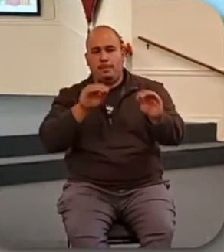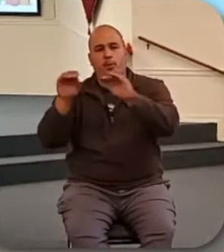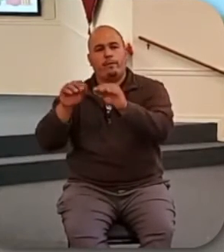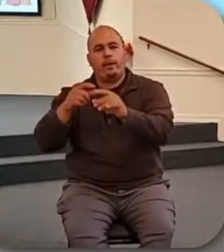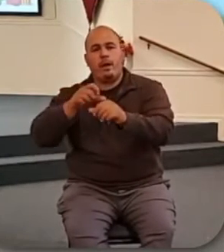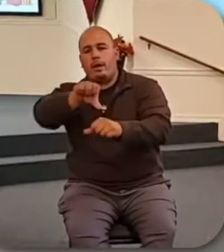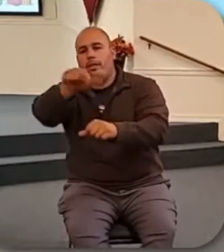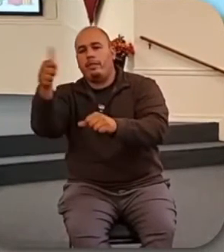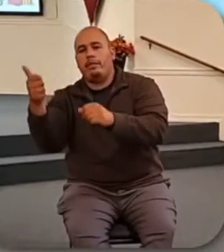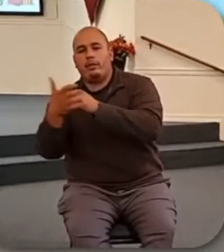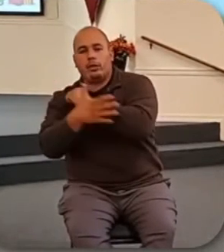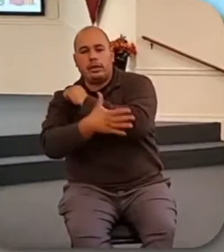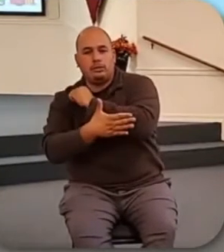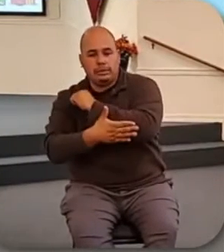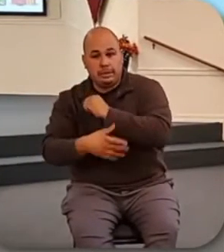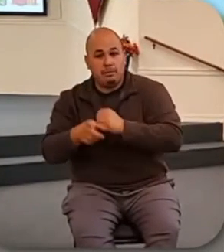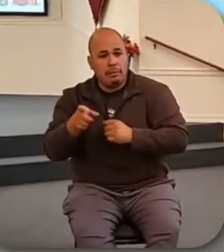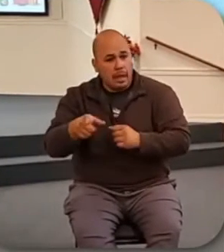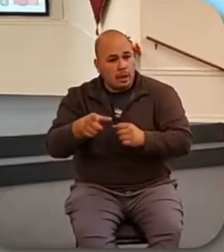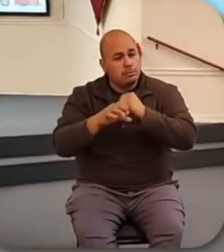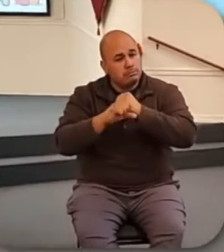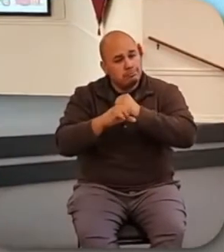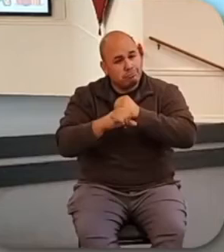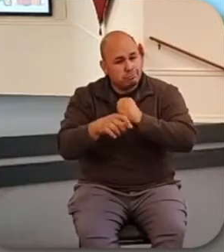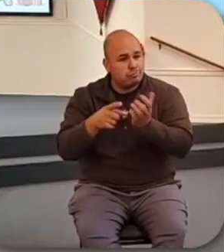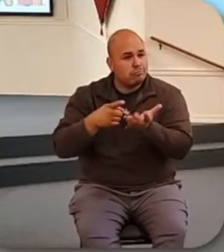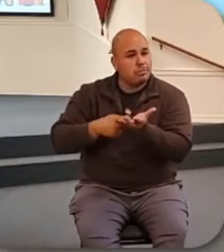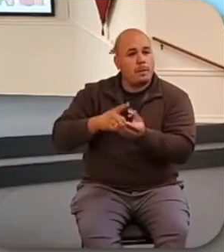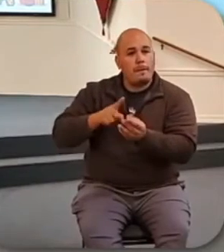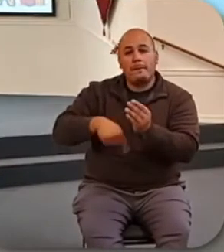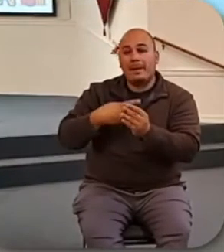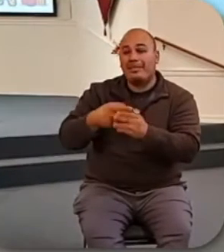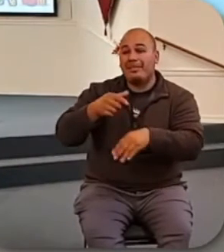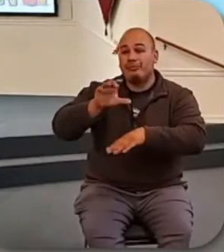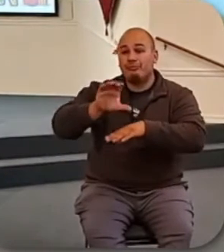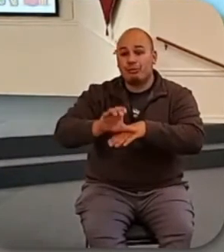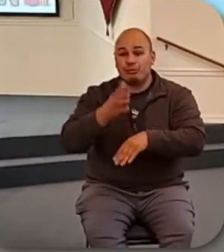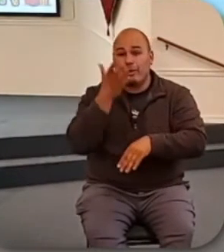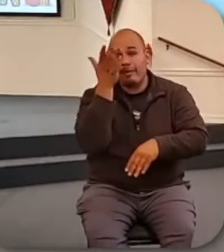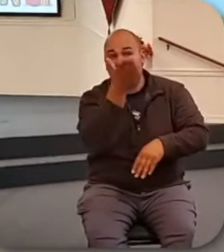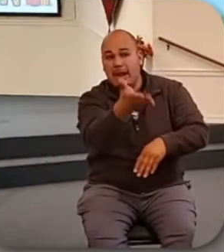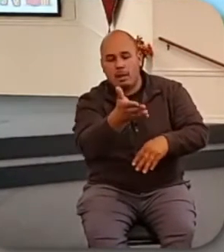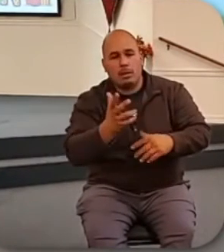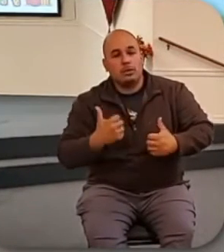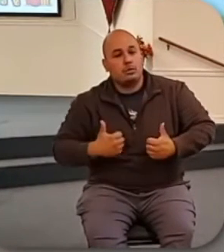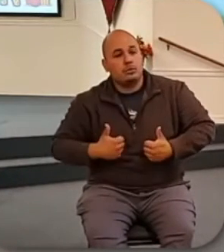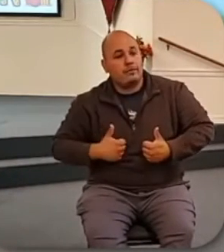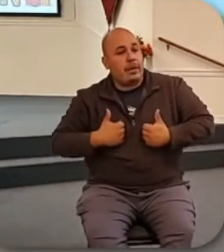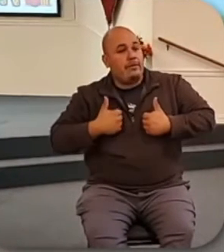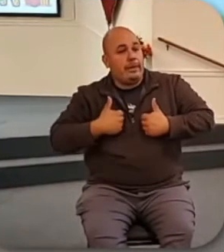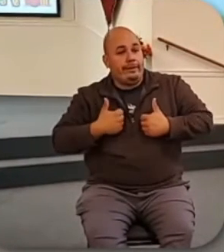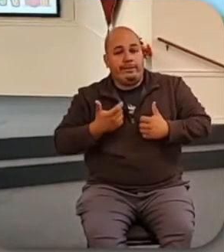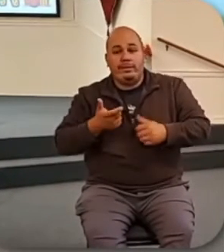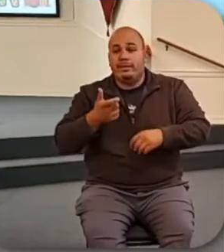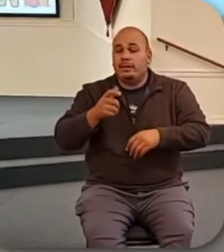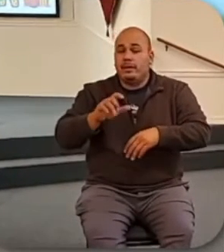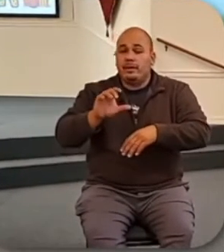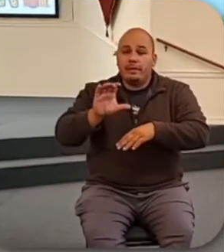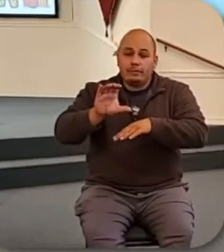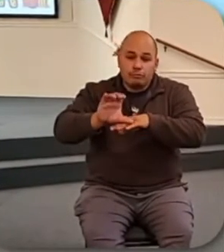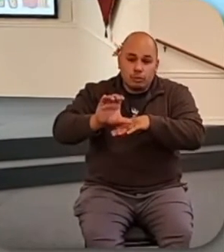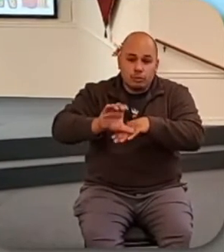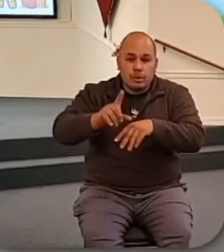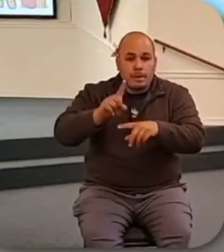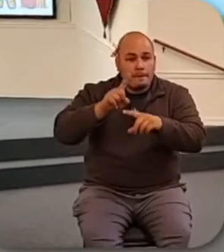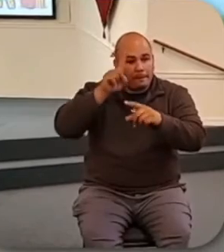And they would tell about how the church there in Venezuela is suffering, but they're surviving. And God provides for them every day. And the